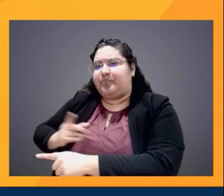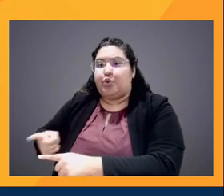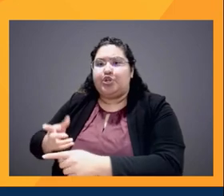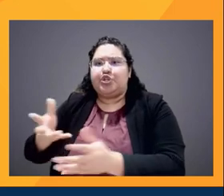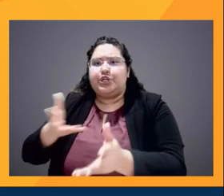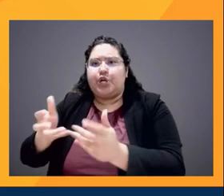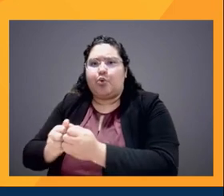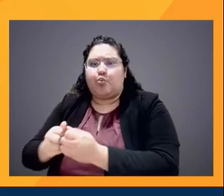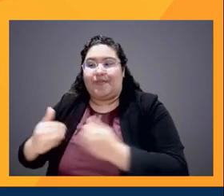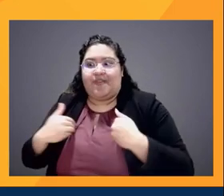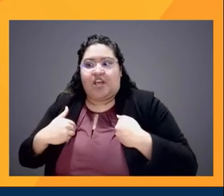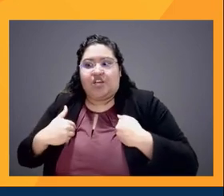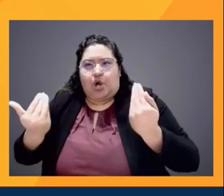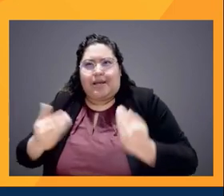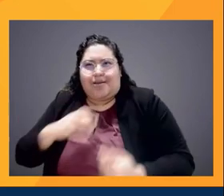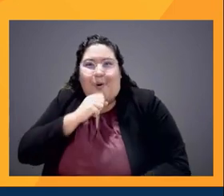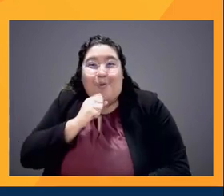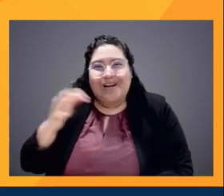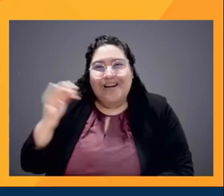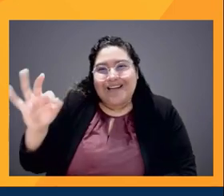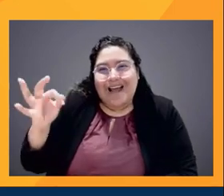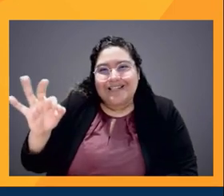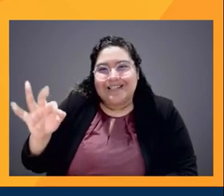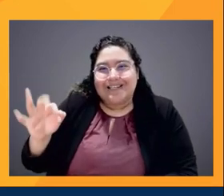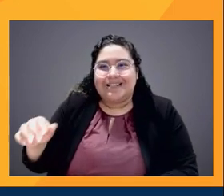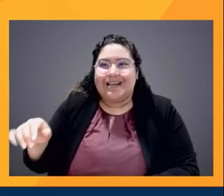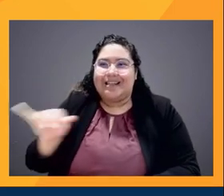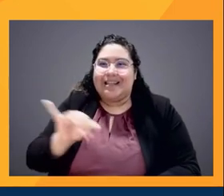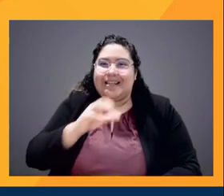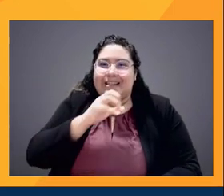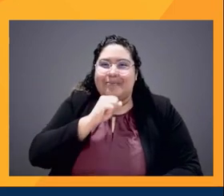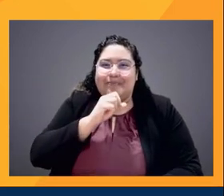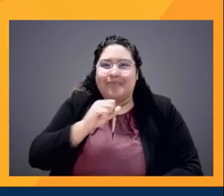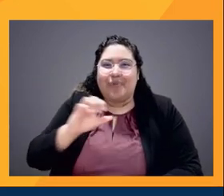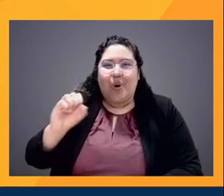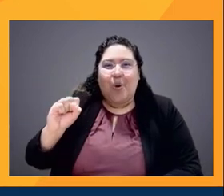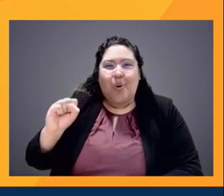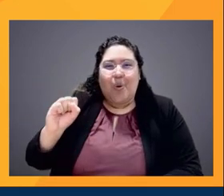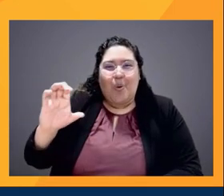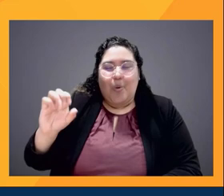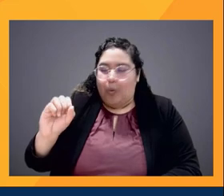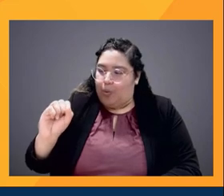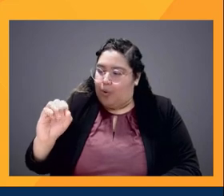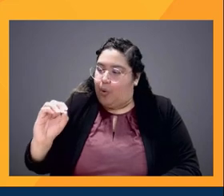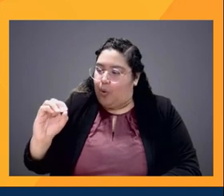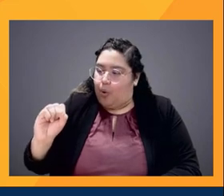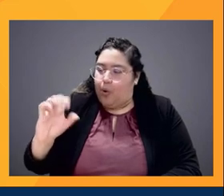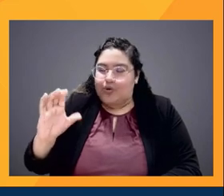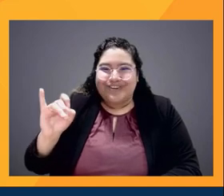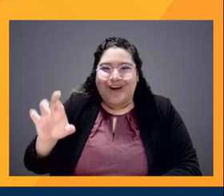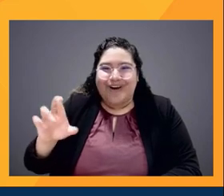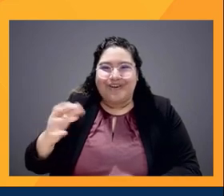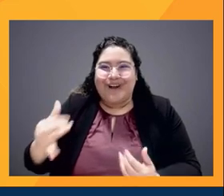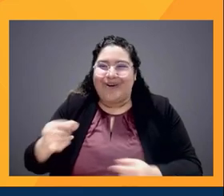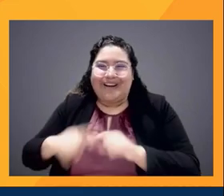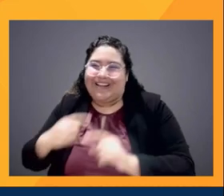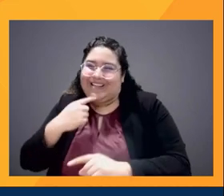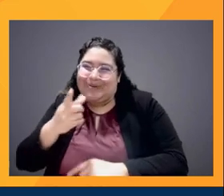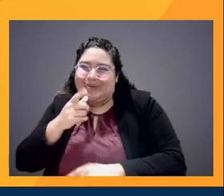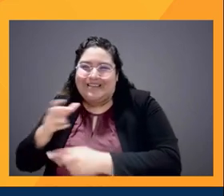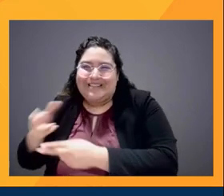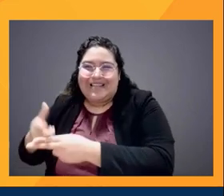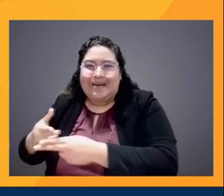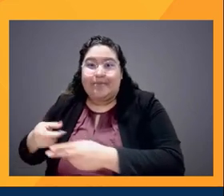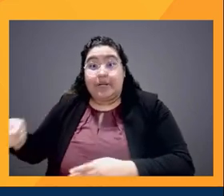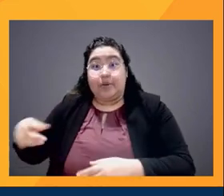youngest one, I think he's 19, his name is Oscar, and I can't give away his last name, but he was in his Zoom and his Zoom was blanked out like you